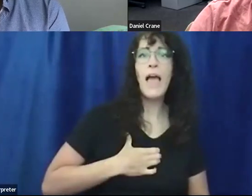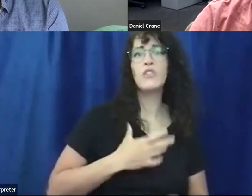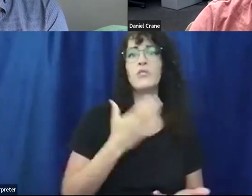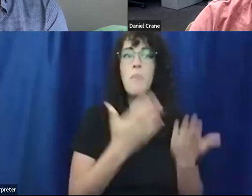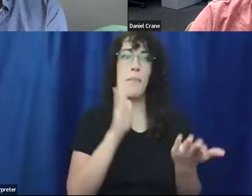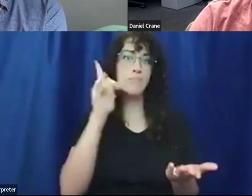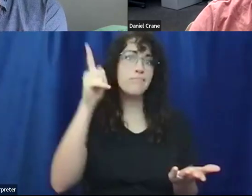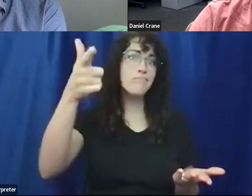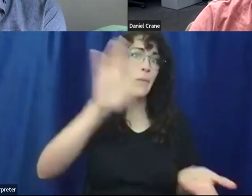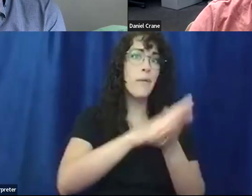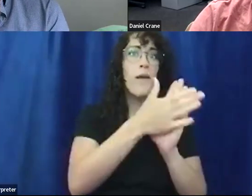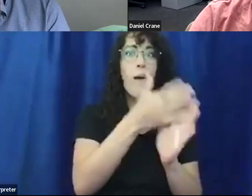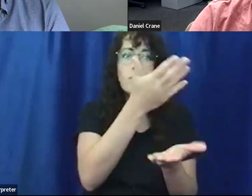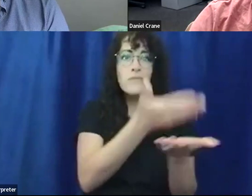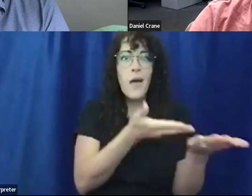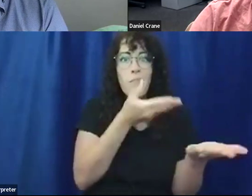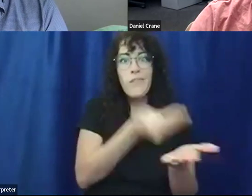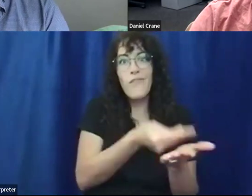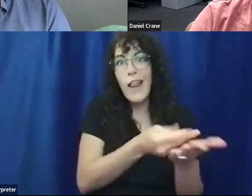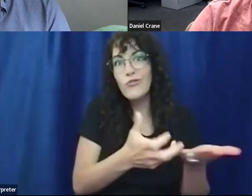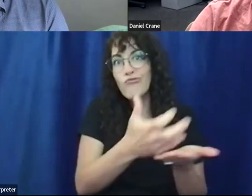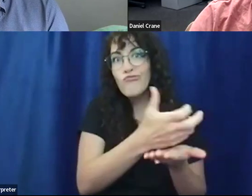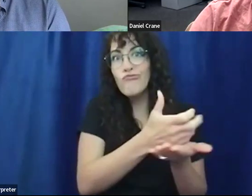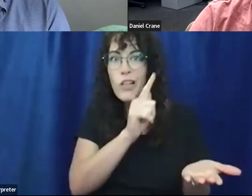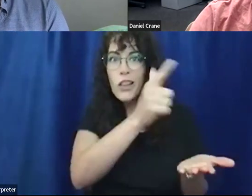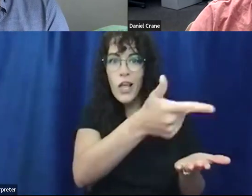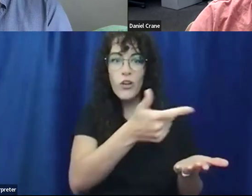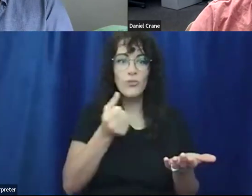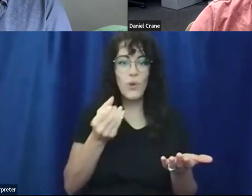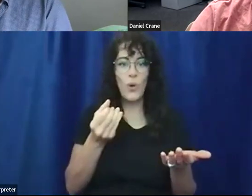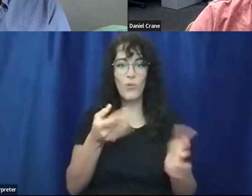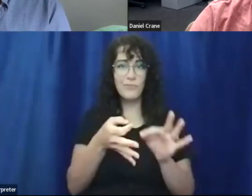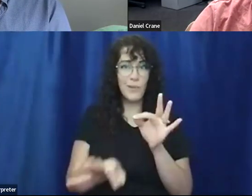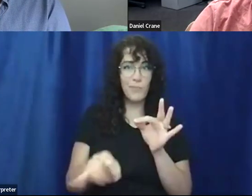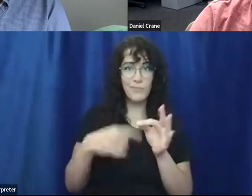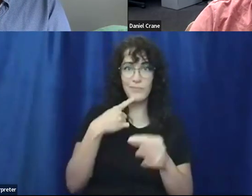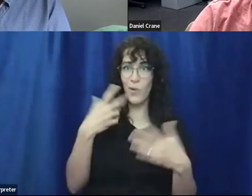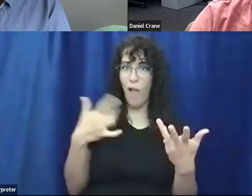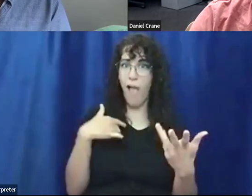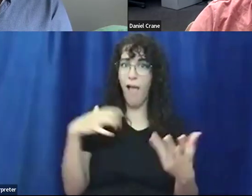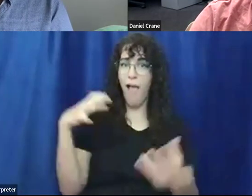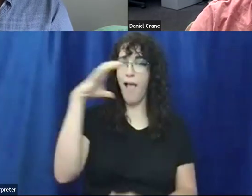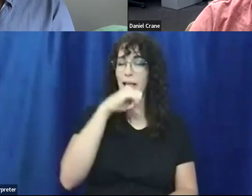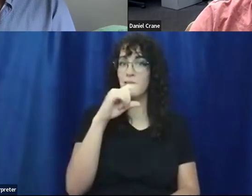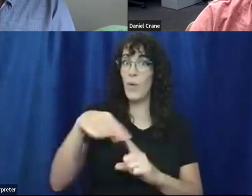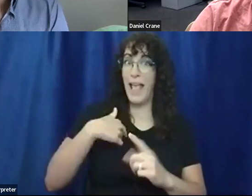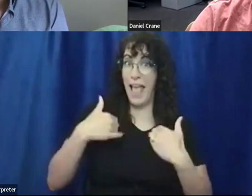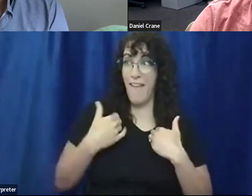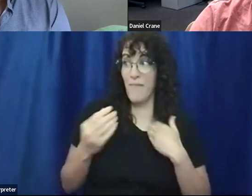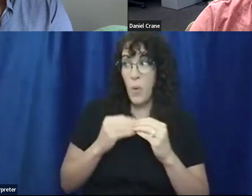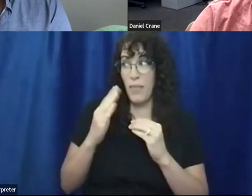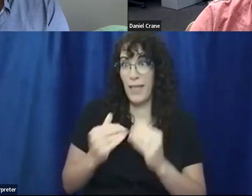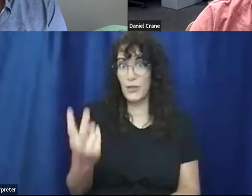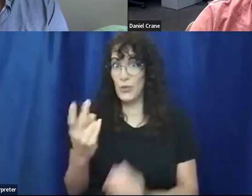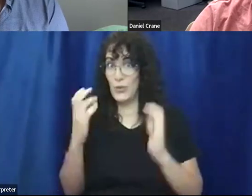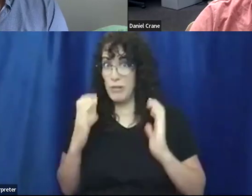lead to some finances down the road. Um, so I want to simply say, I guess when I had more than two clients was